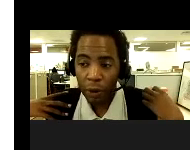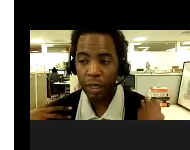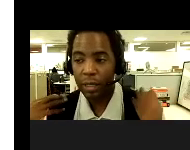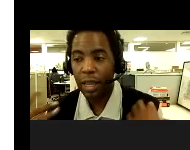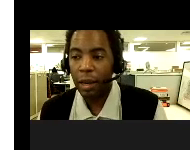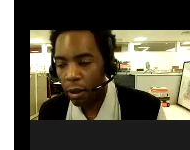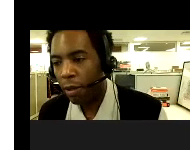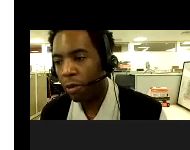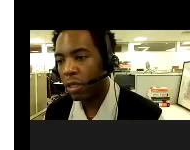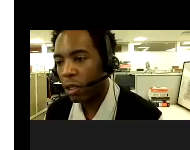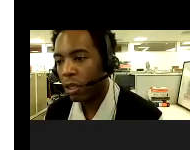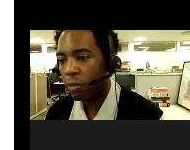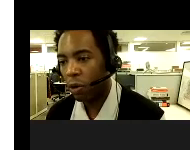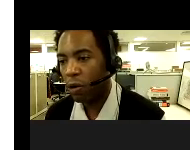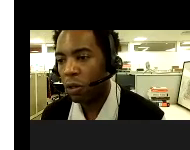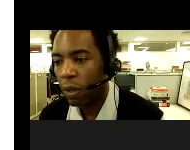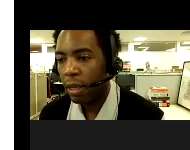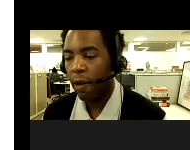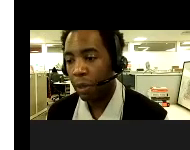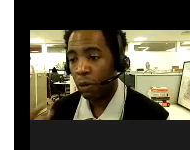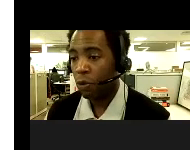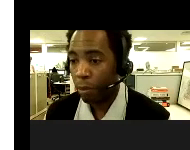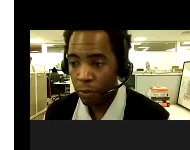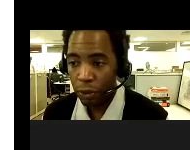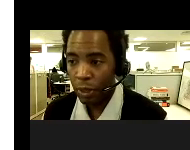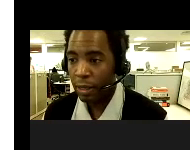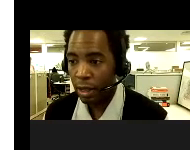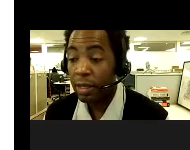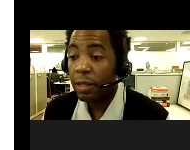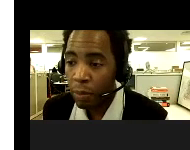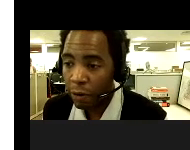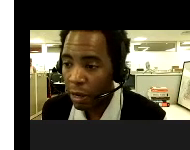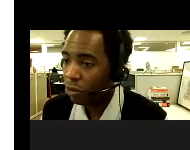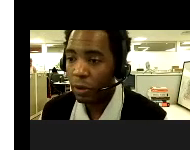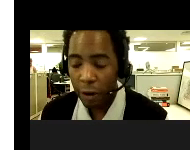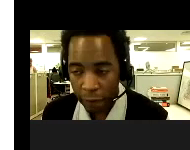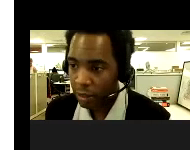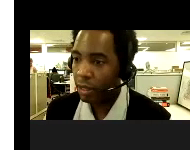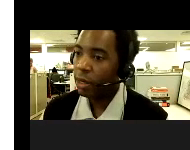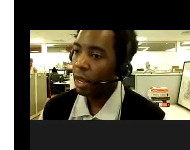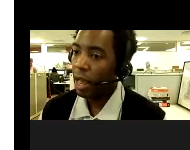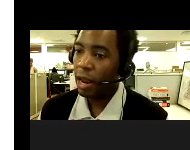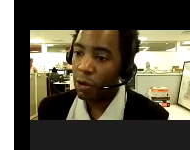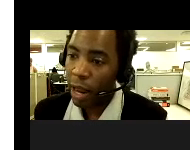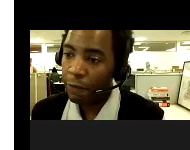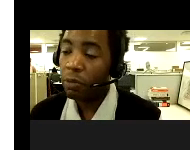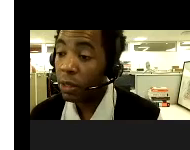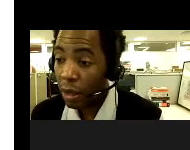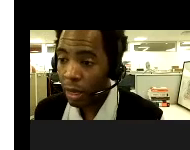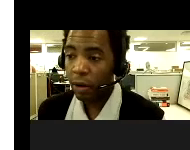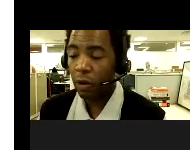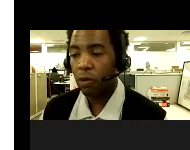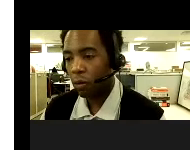primarily skin presentation, but there are also, um, your, when you say it's a systemic infection, you get infected and, uh, you can have